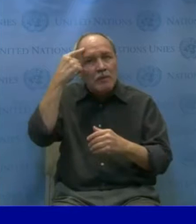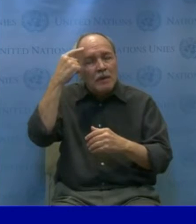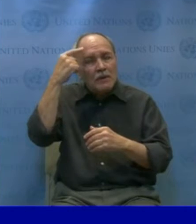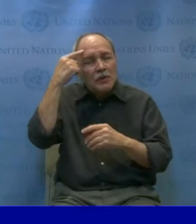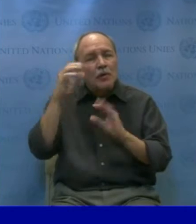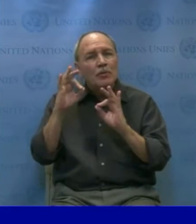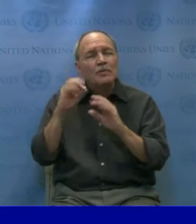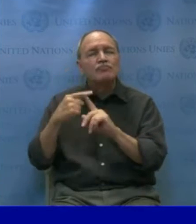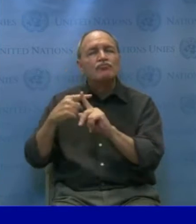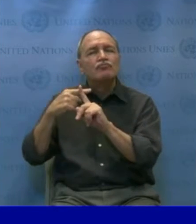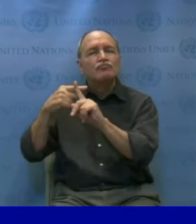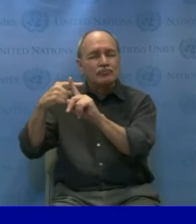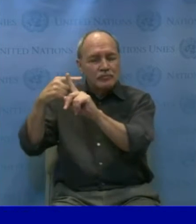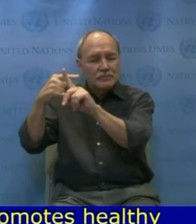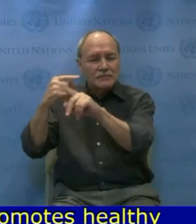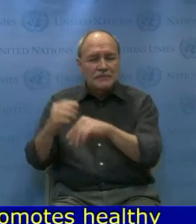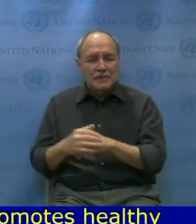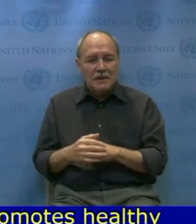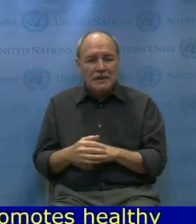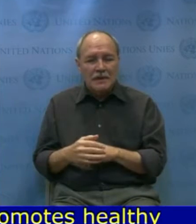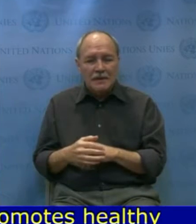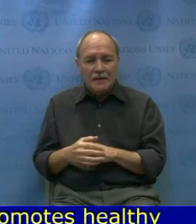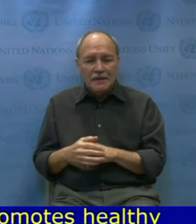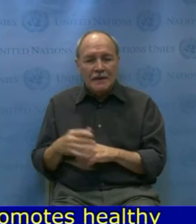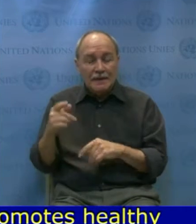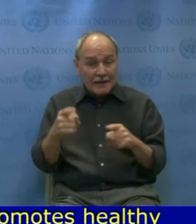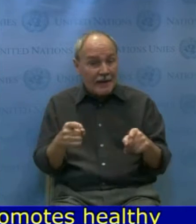the challenges of persons with disabilities and their families.